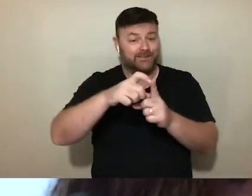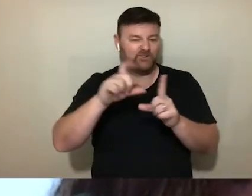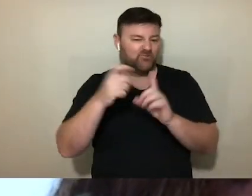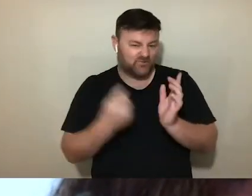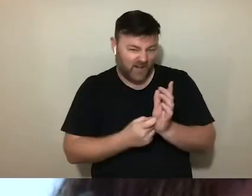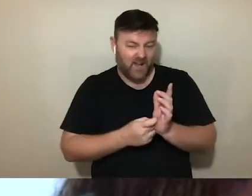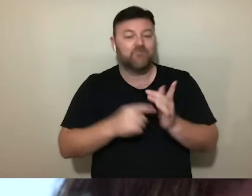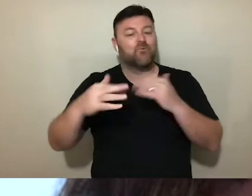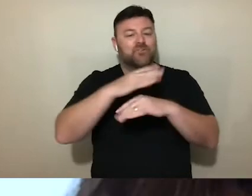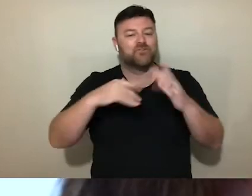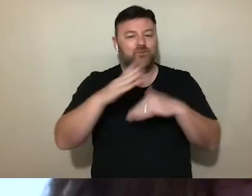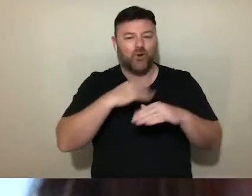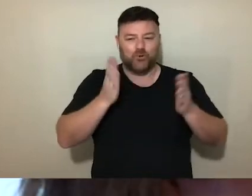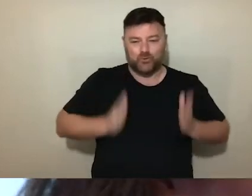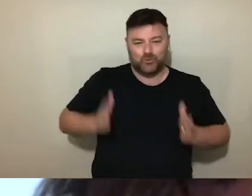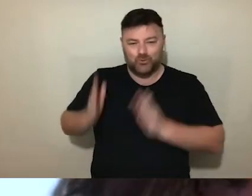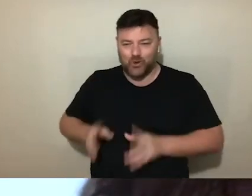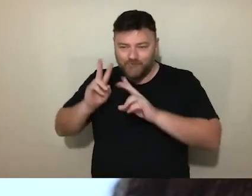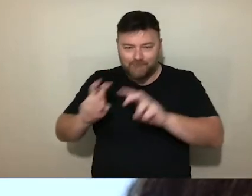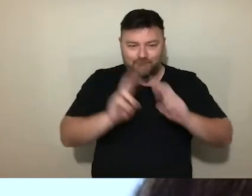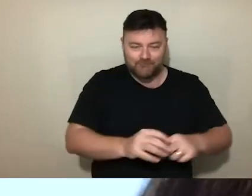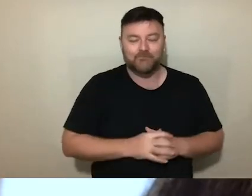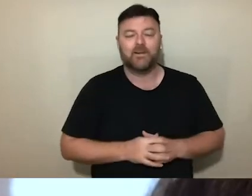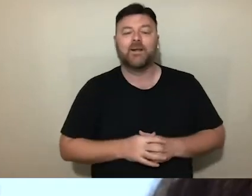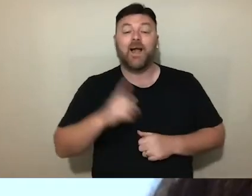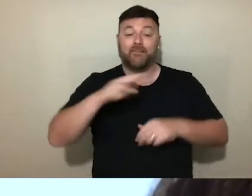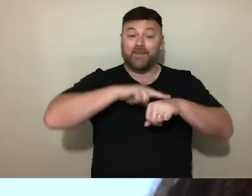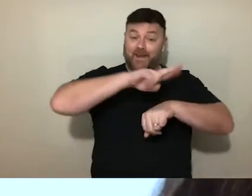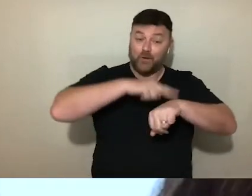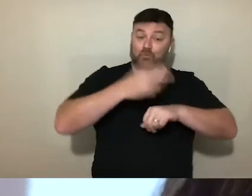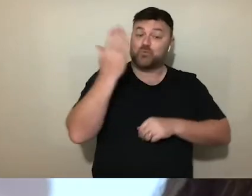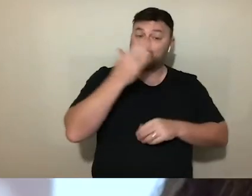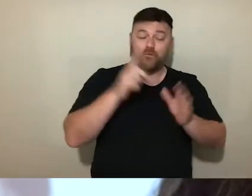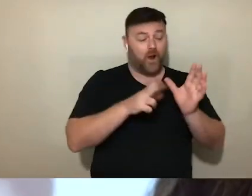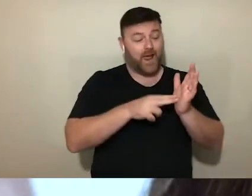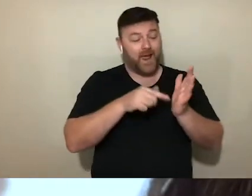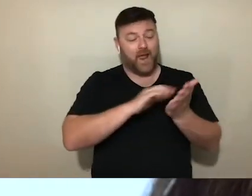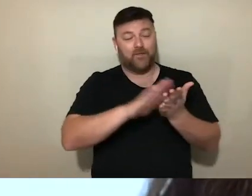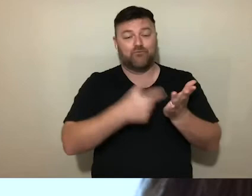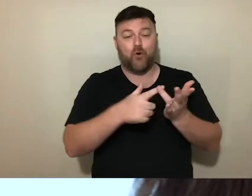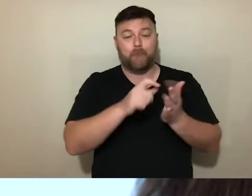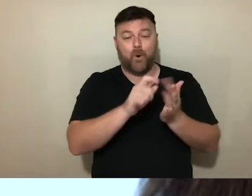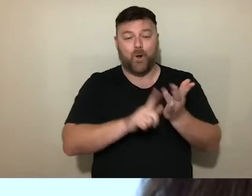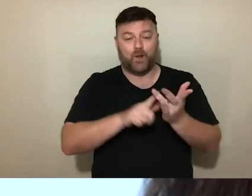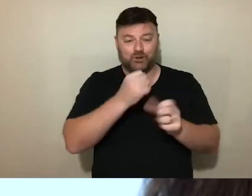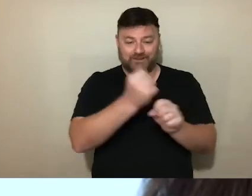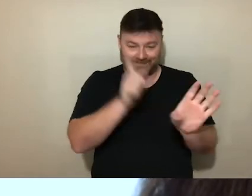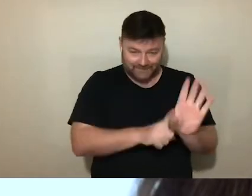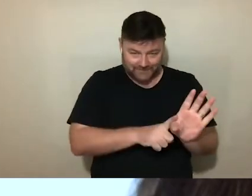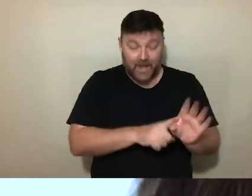anthropology at the National School of Anthropology in Mexico City. His research explores